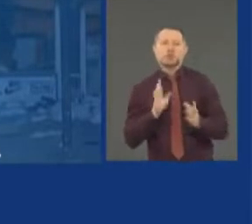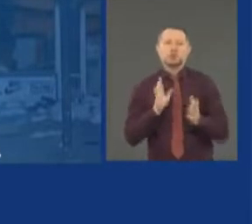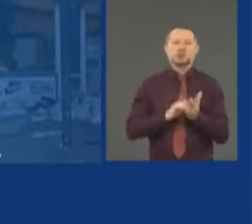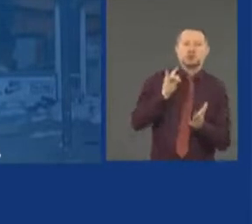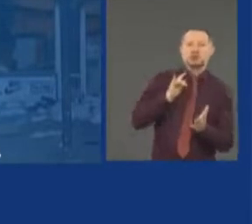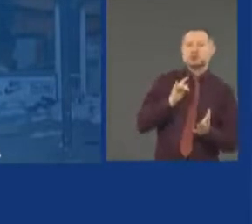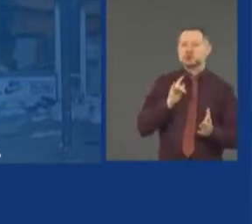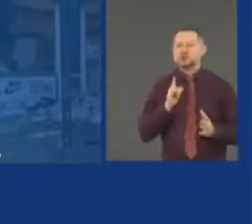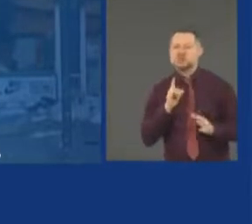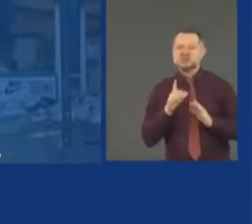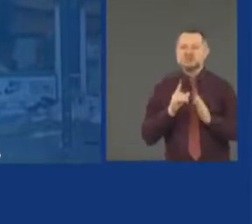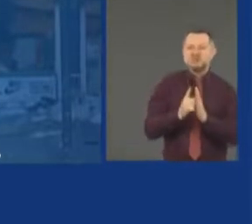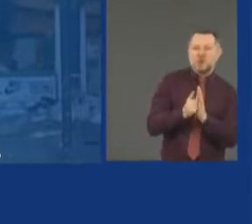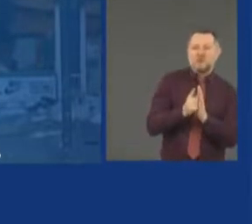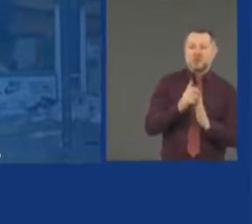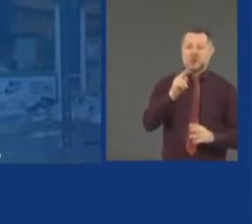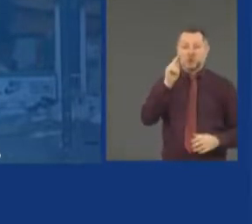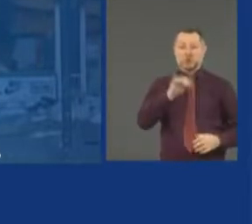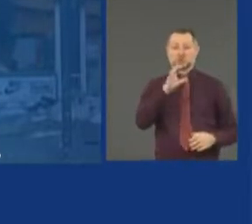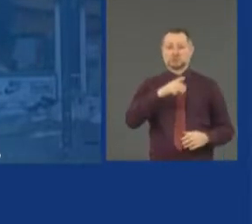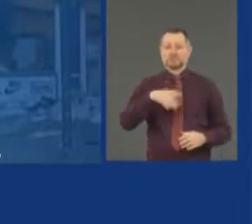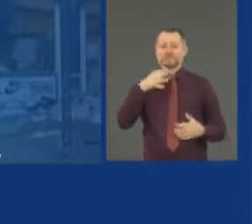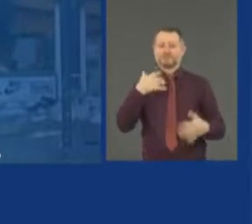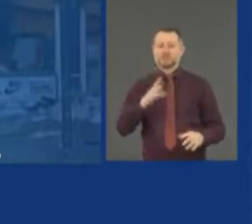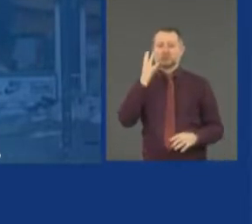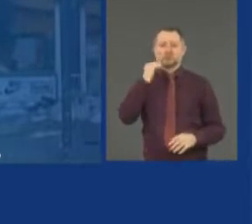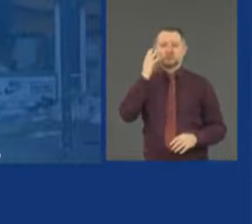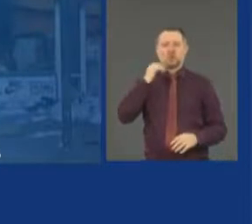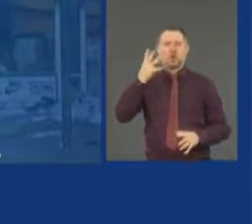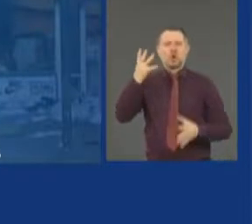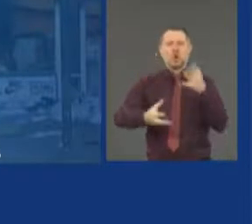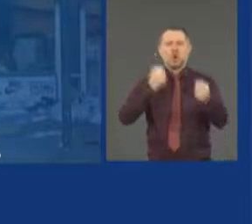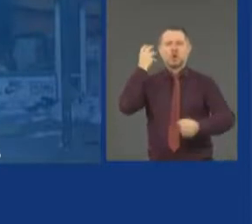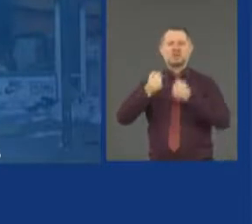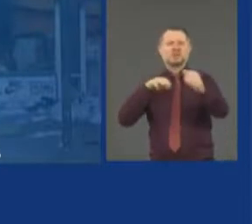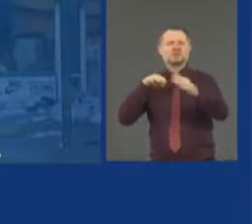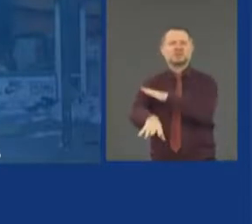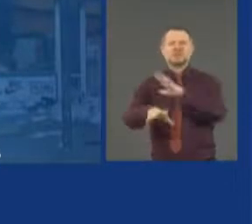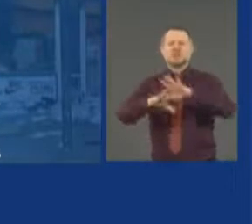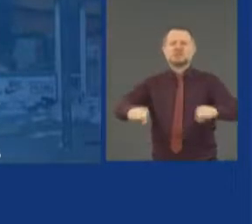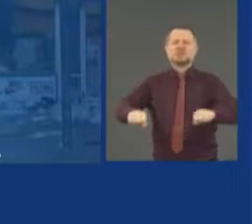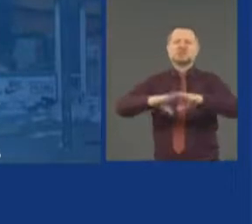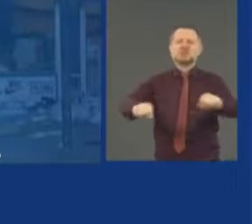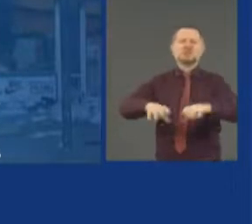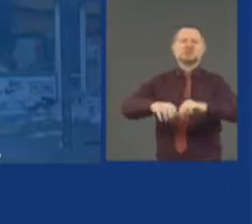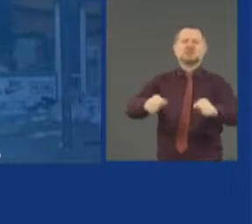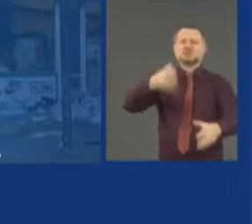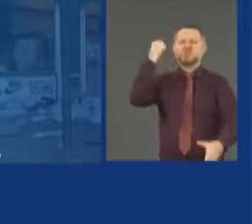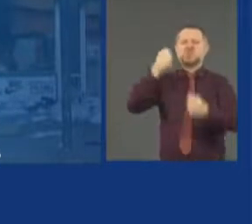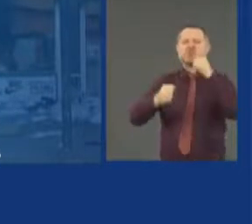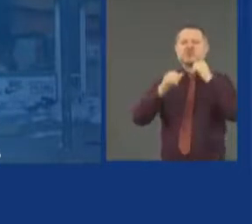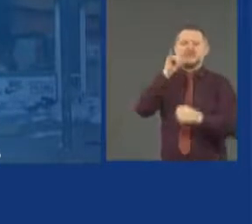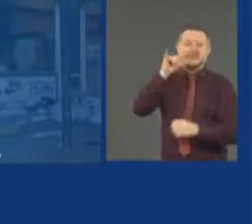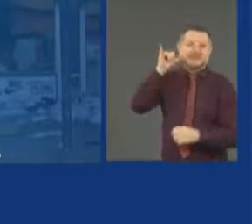York City was looted. It was looted yesterday in Manhattan,